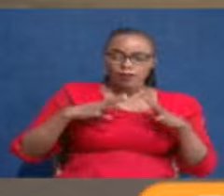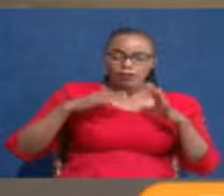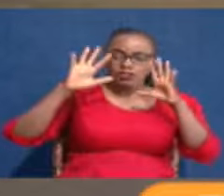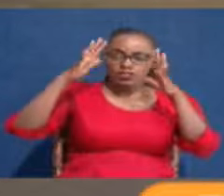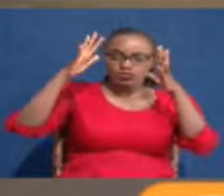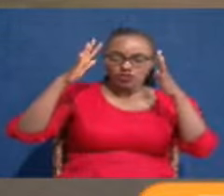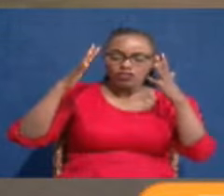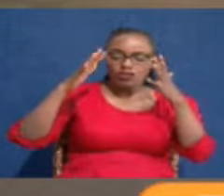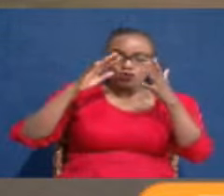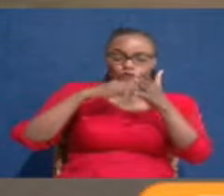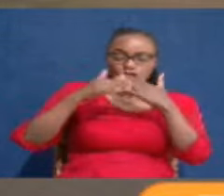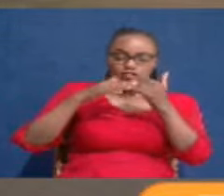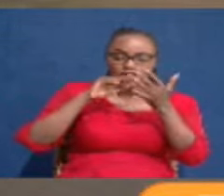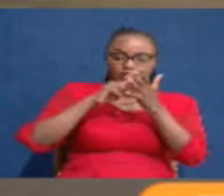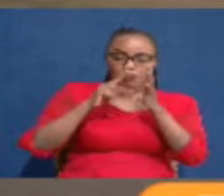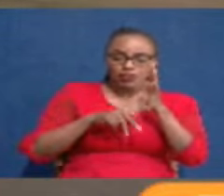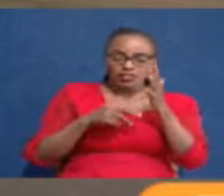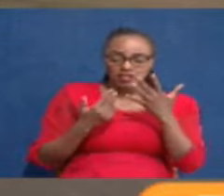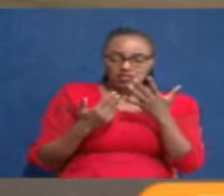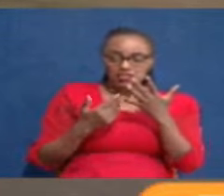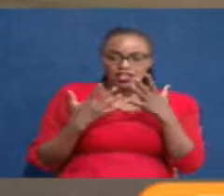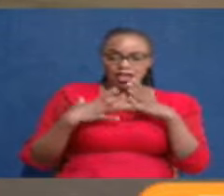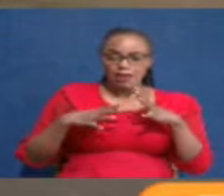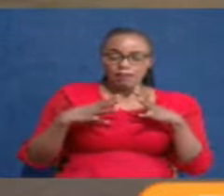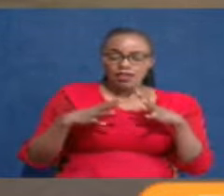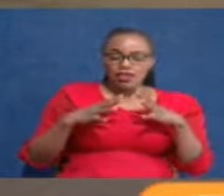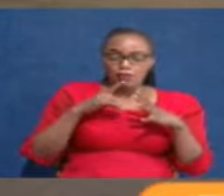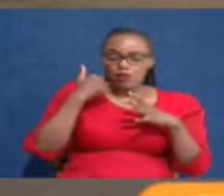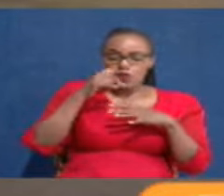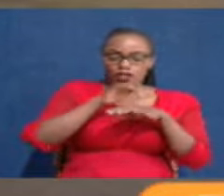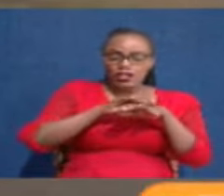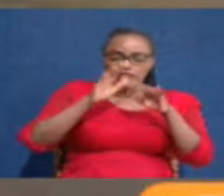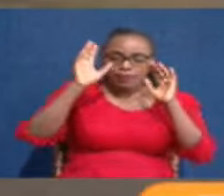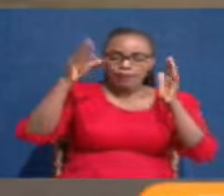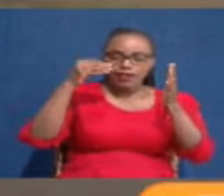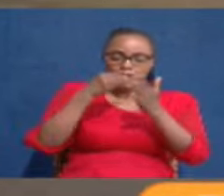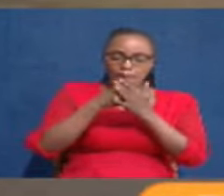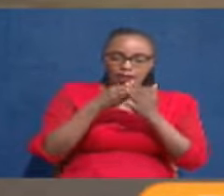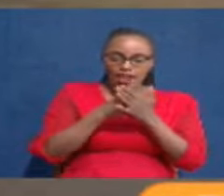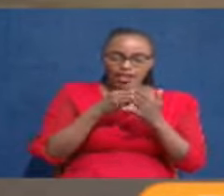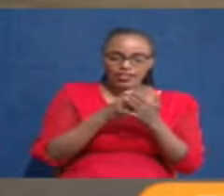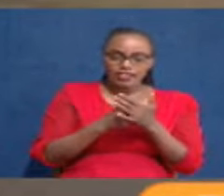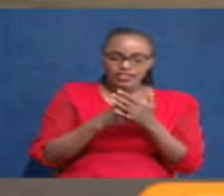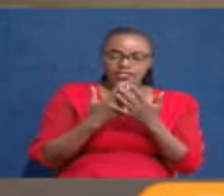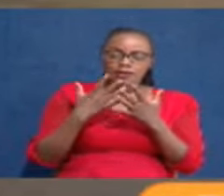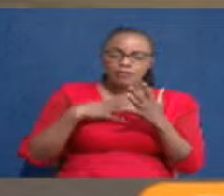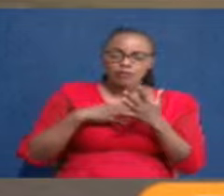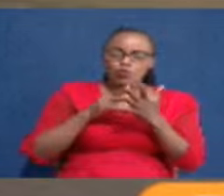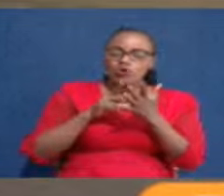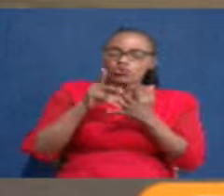it means to them, motorists and high-income earners, actually, they are a